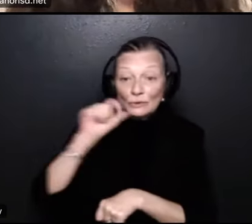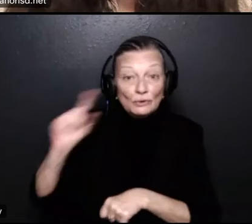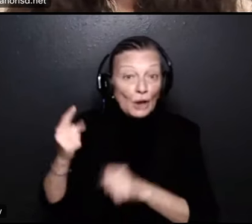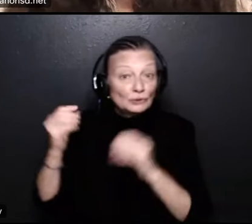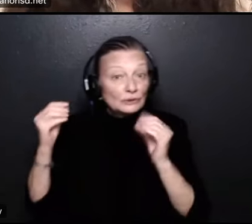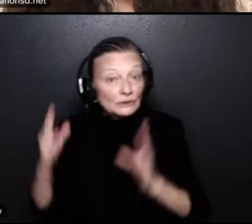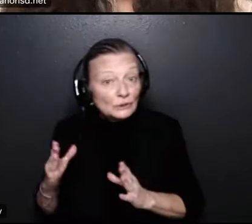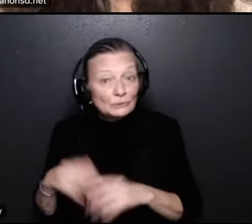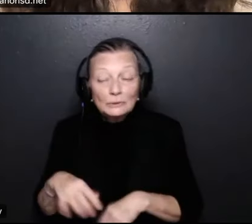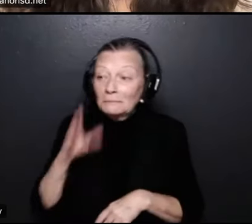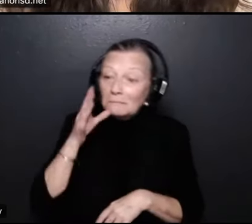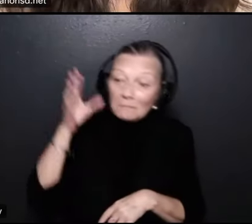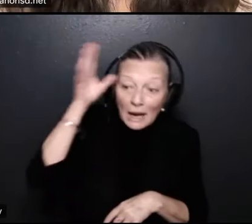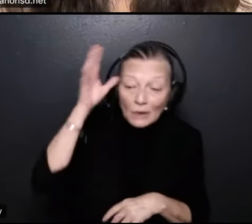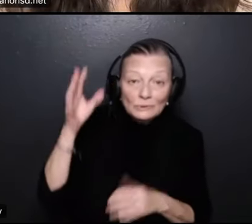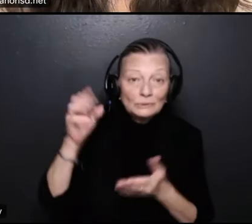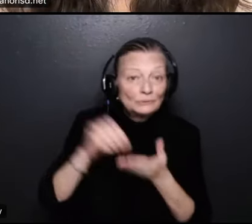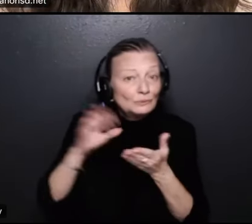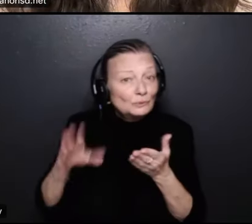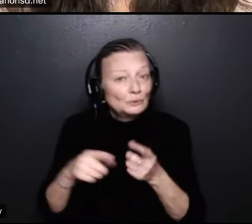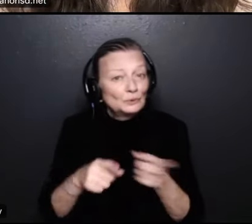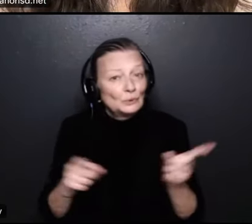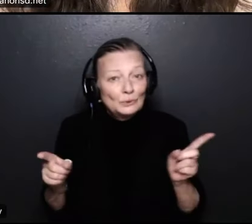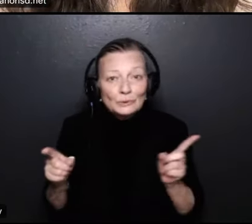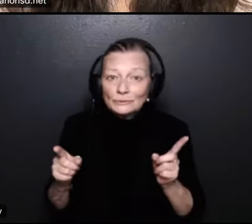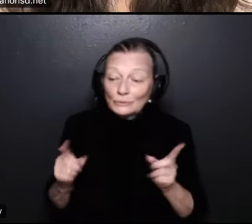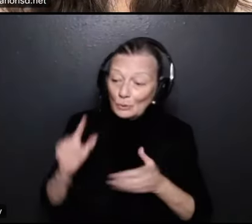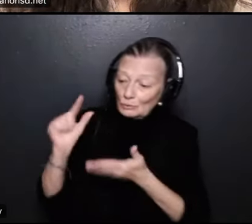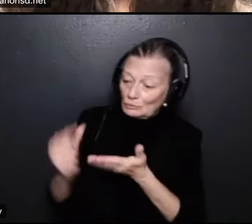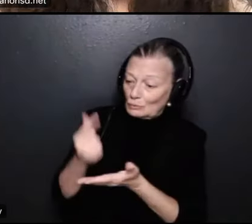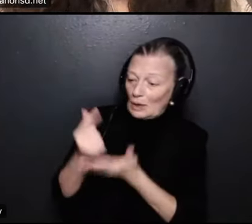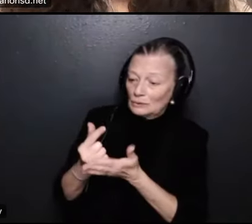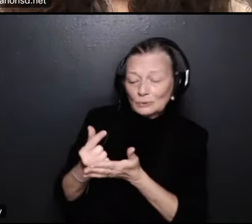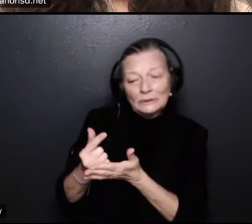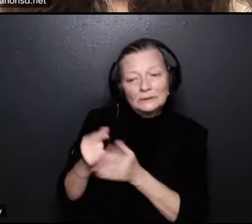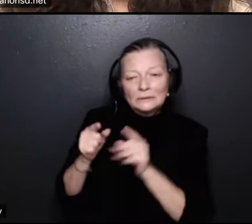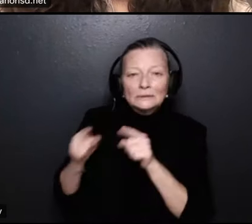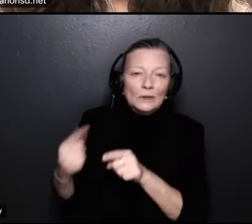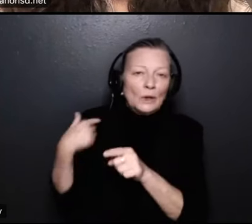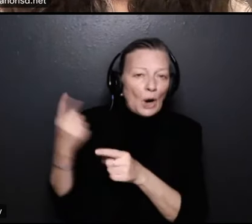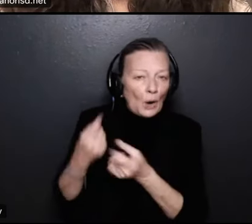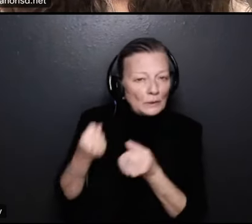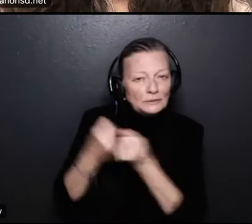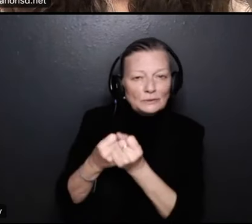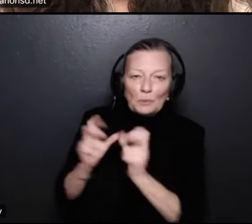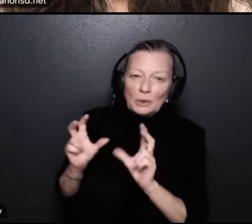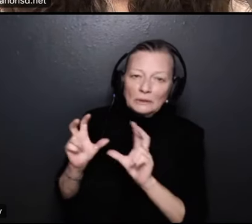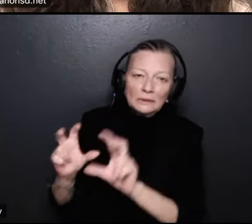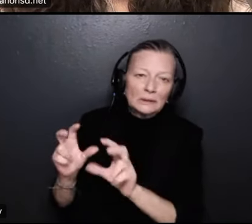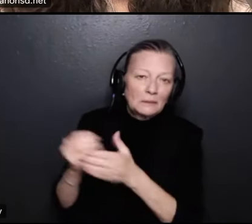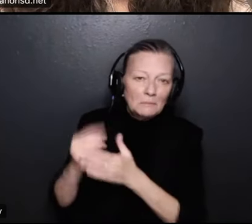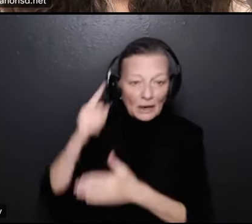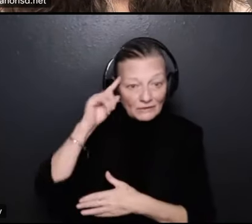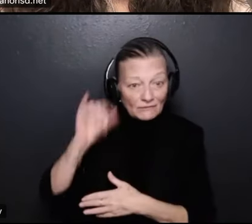the parents and the kids and so whatever we choose that is something that i will always support spending money on if people think